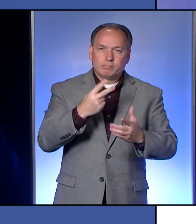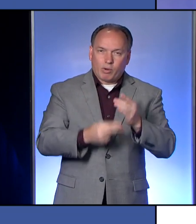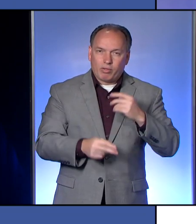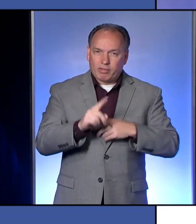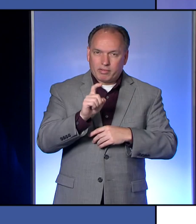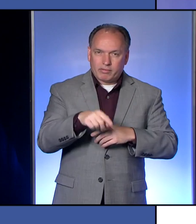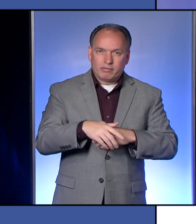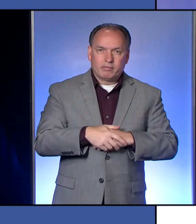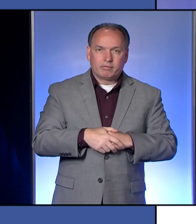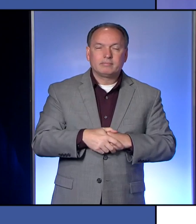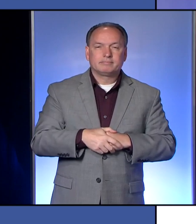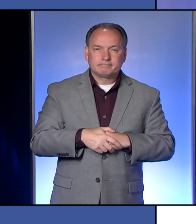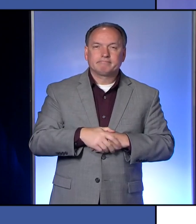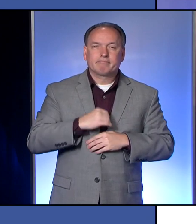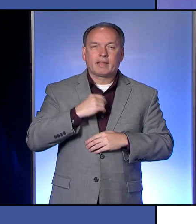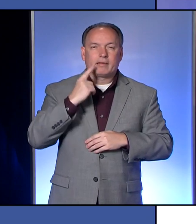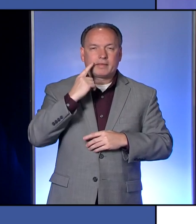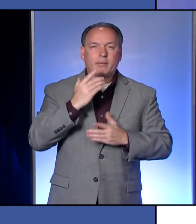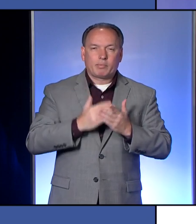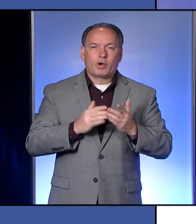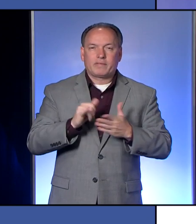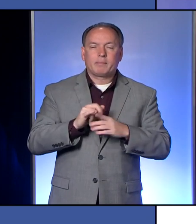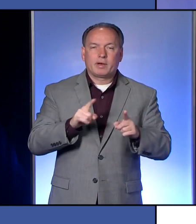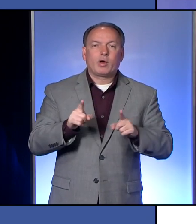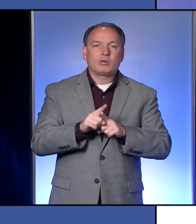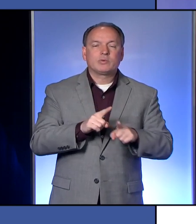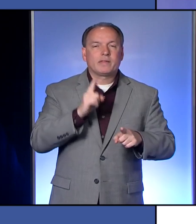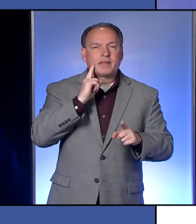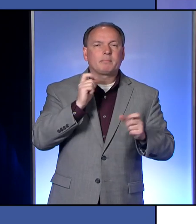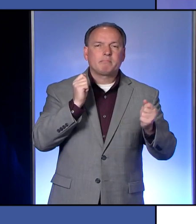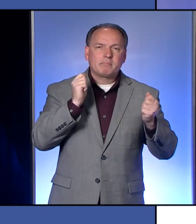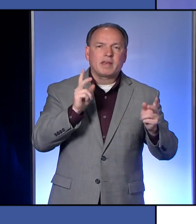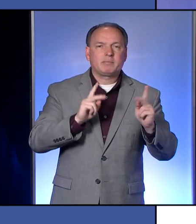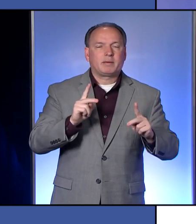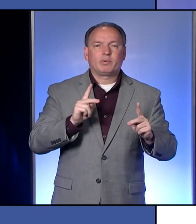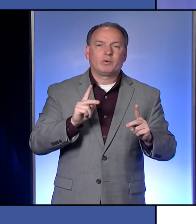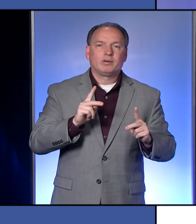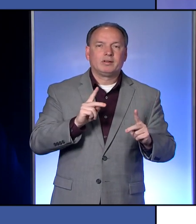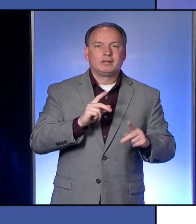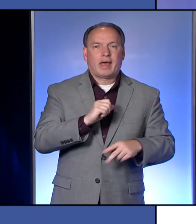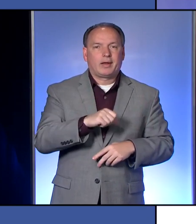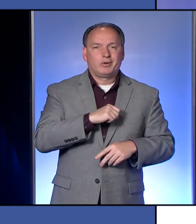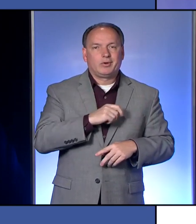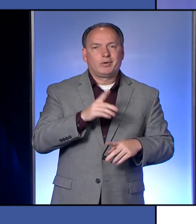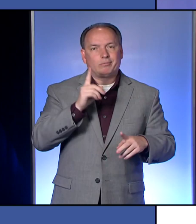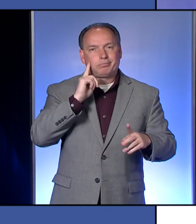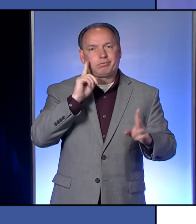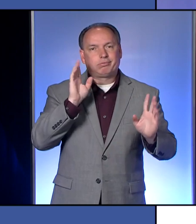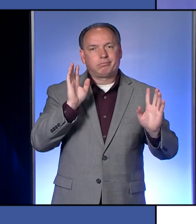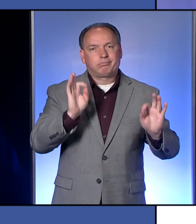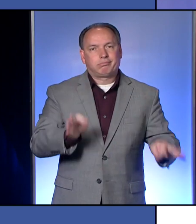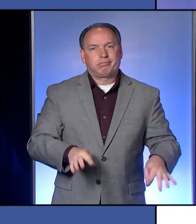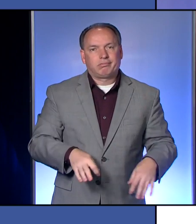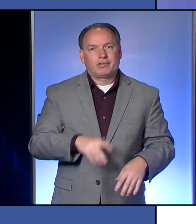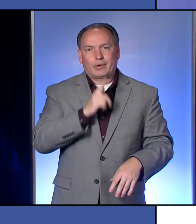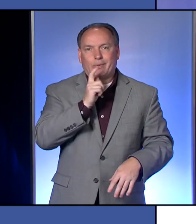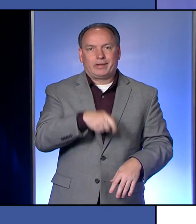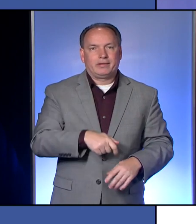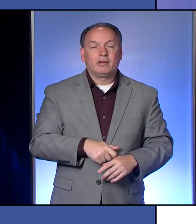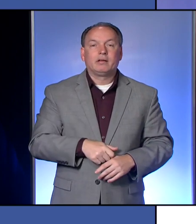should be both? I think that's definitely part of it. But I also think that there's a lot of people who aren't doing either one of them. And so